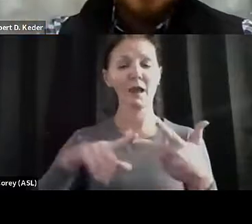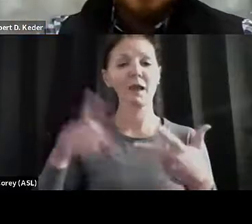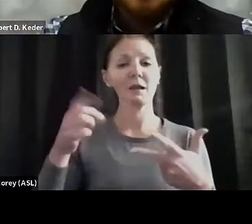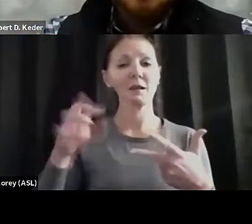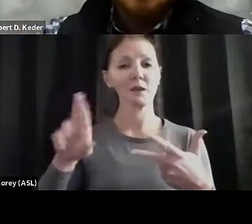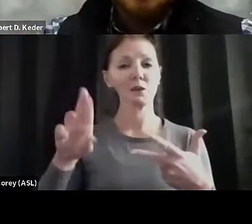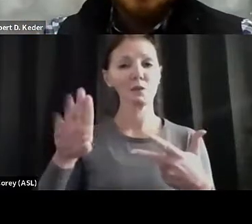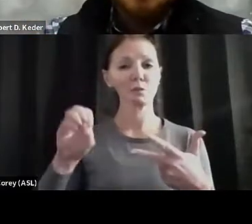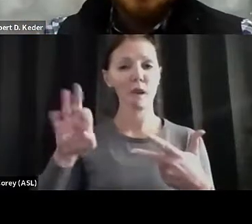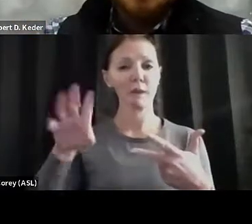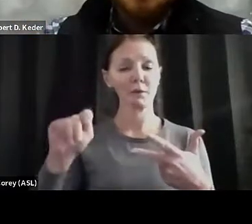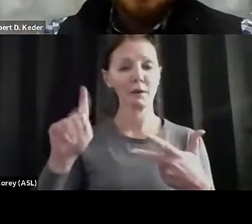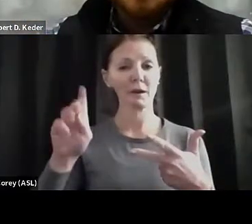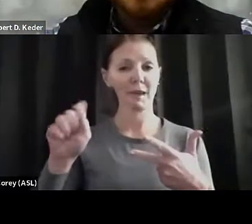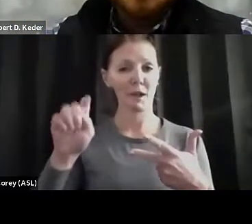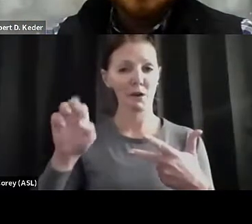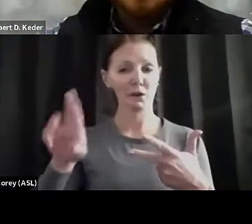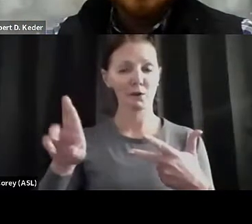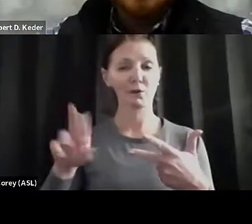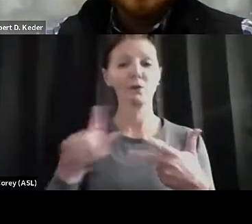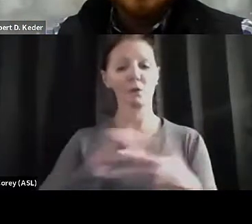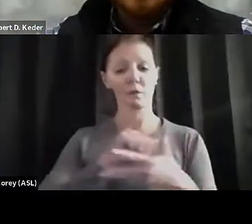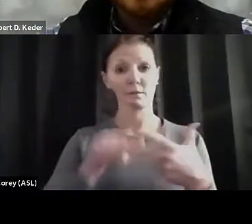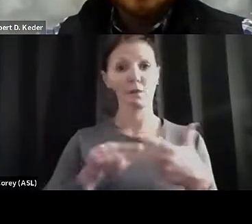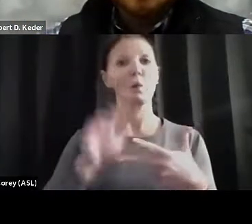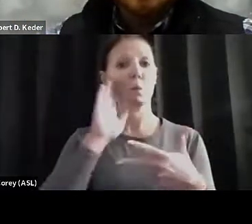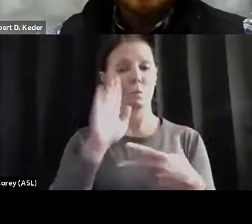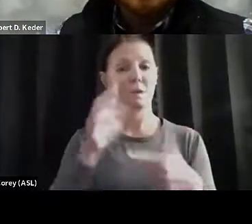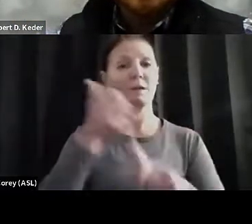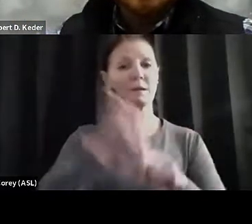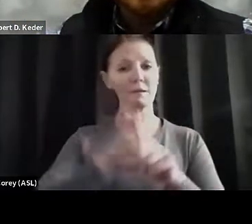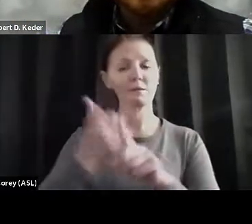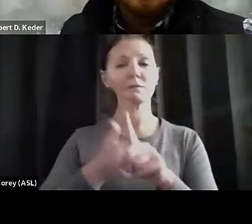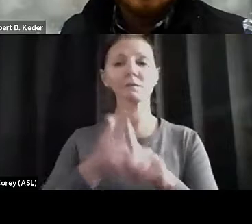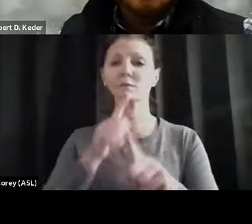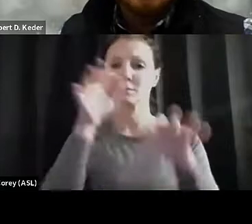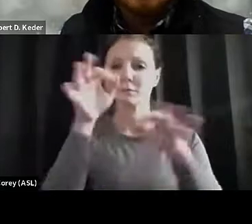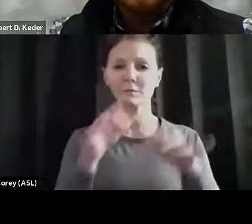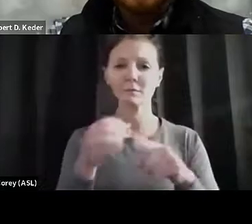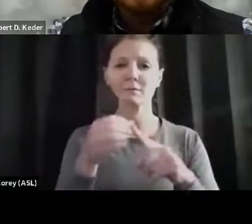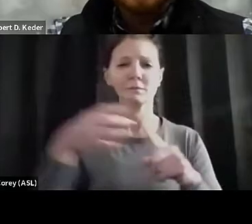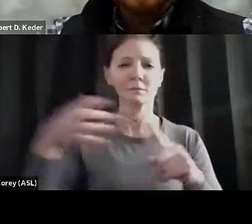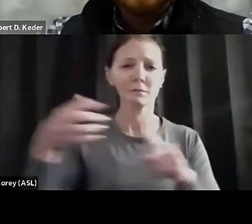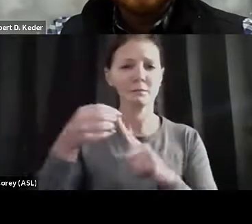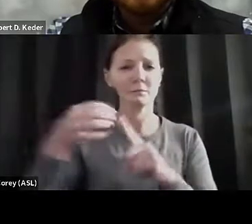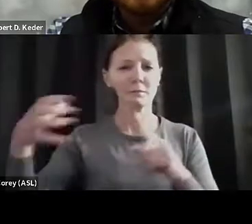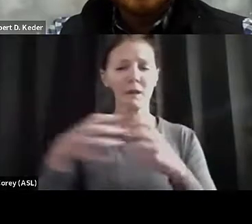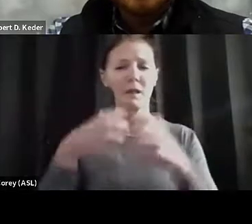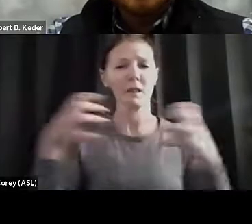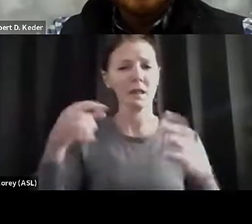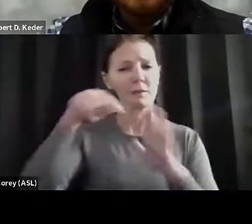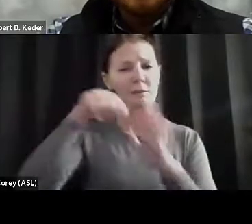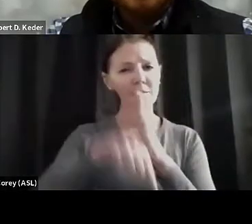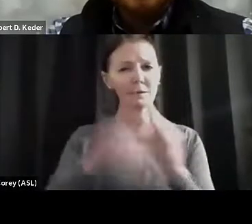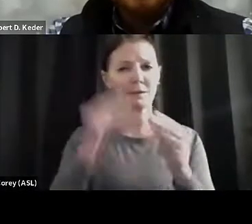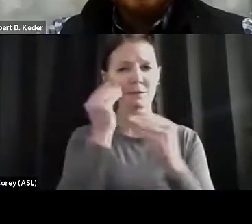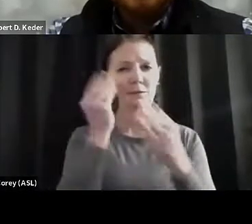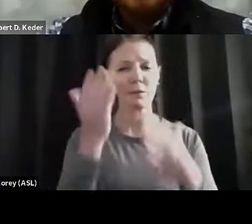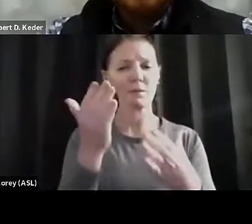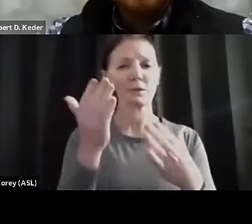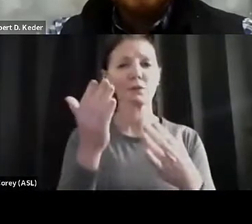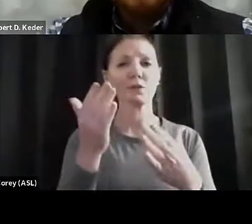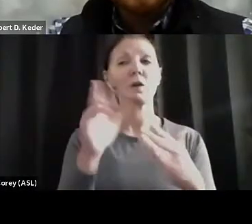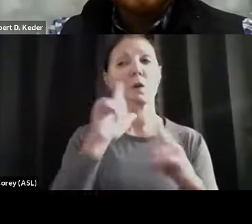And they are all going to provide you with rich content. And we do hope that as they are